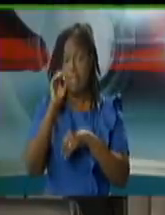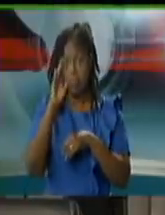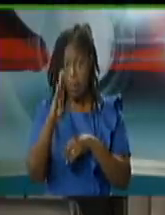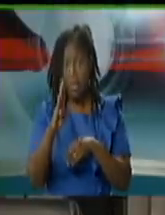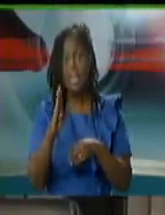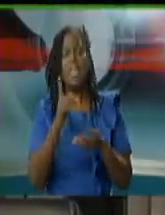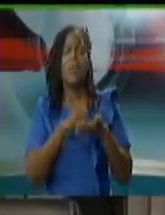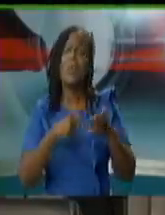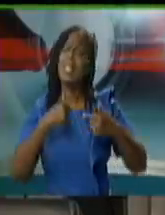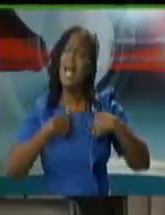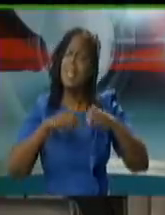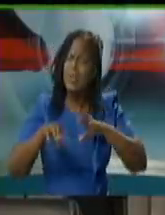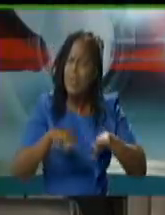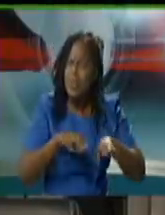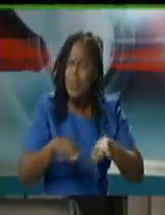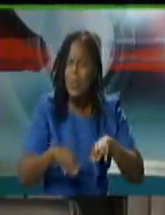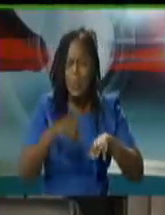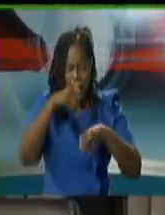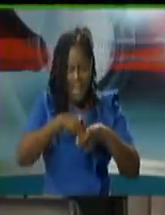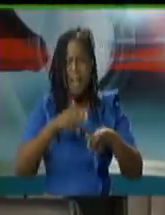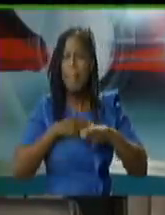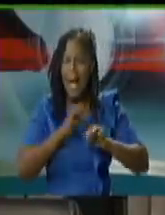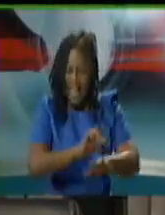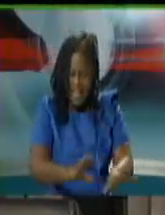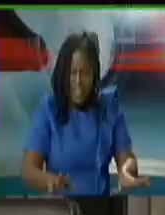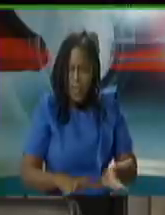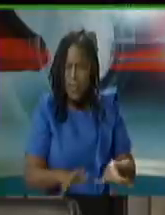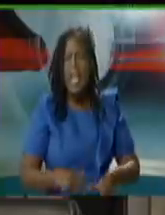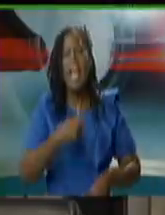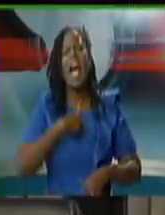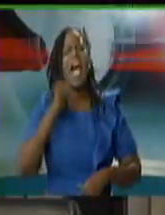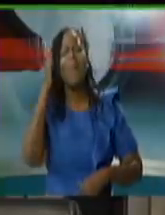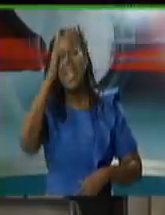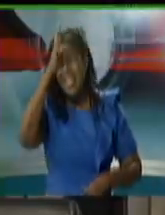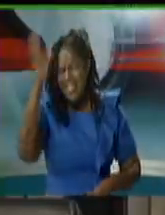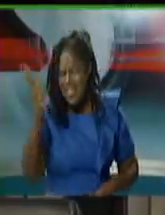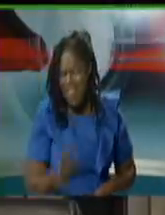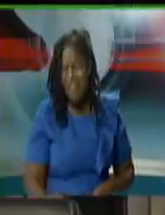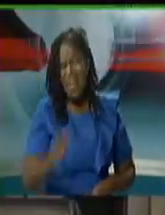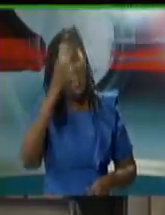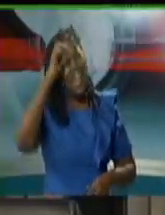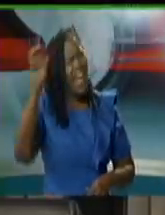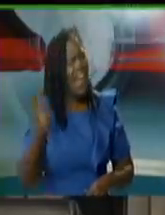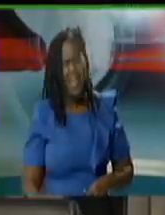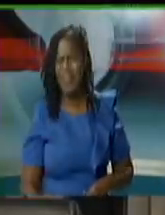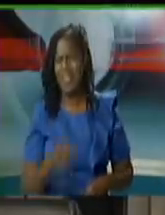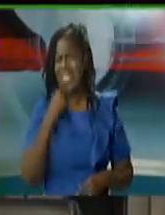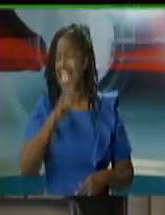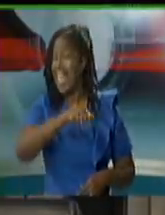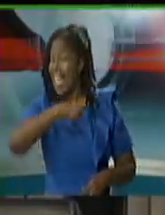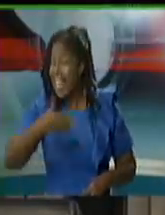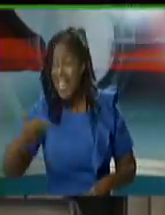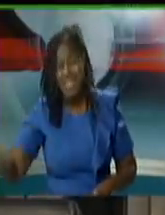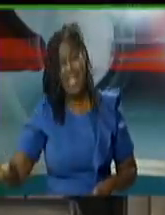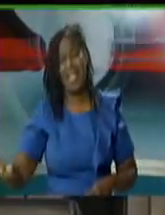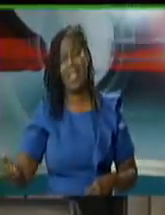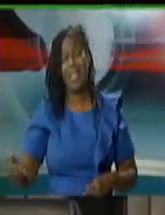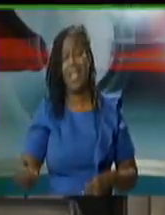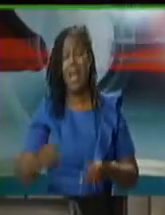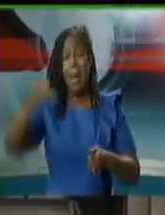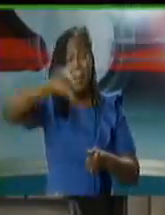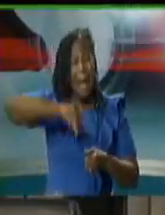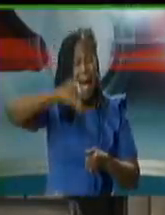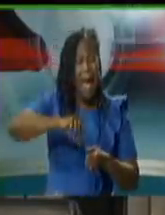i will never ever make a post that is derogatory to the media or you or